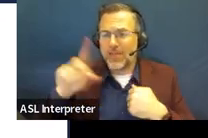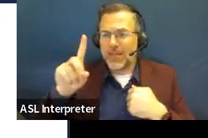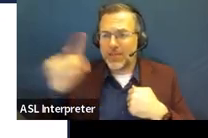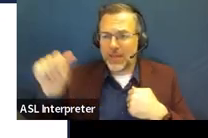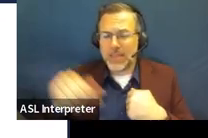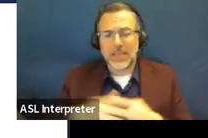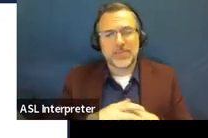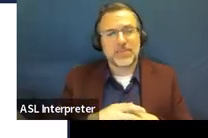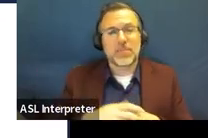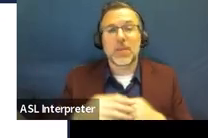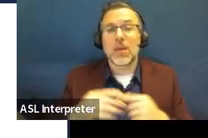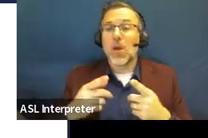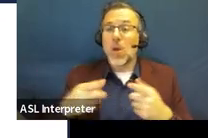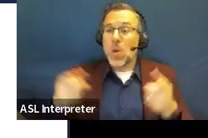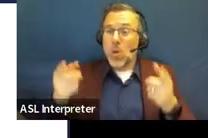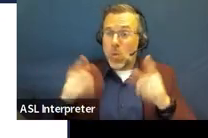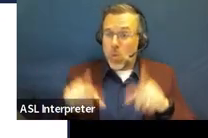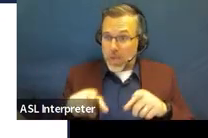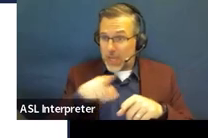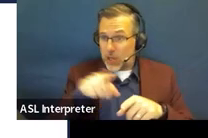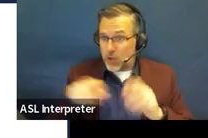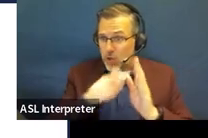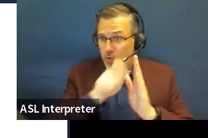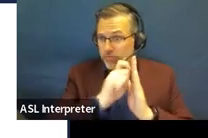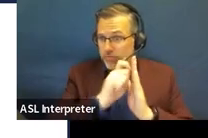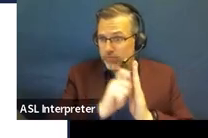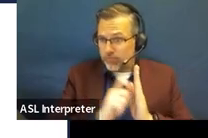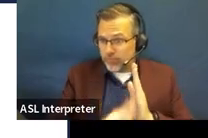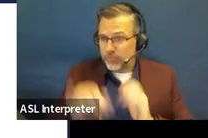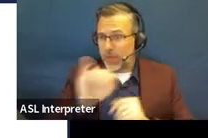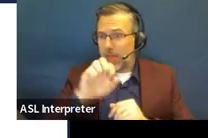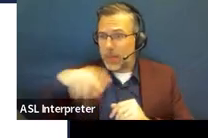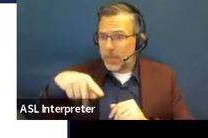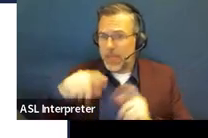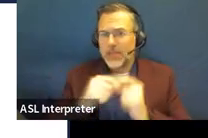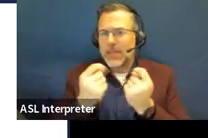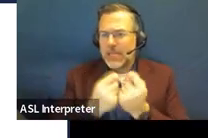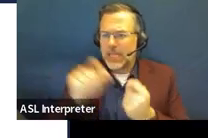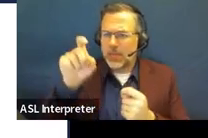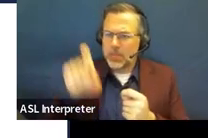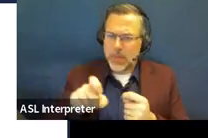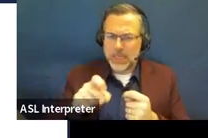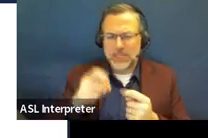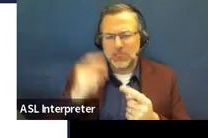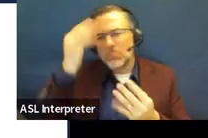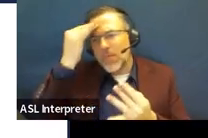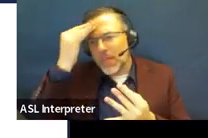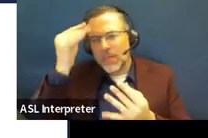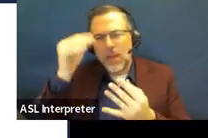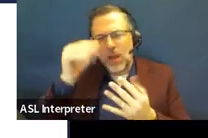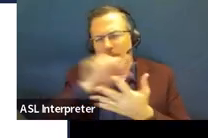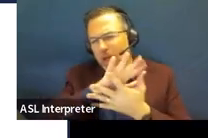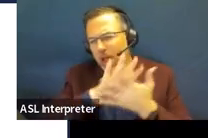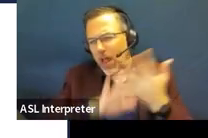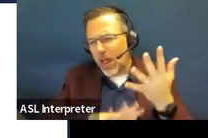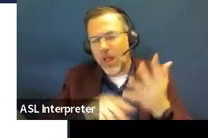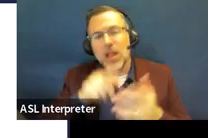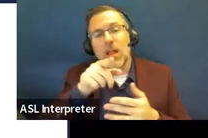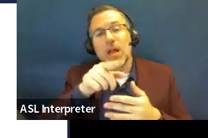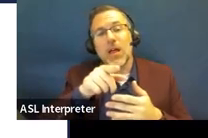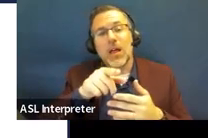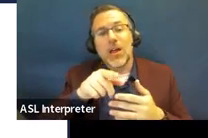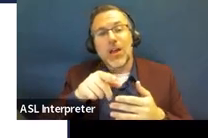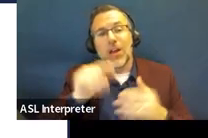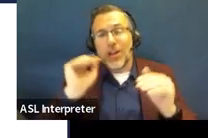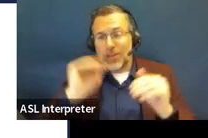says that when developing each child's IEP, the team must consider the following, and that's the strengths of the child, the